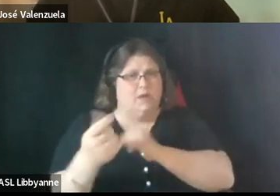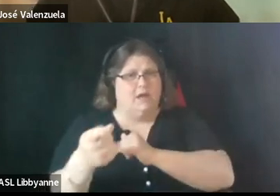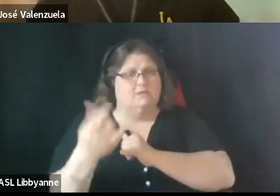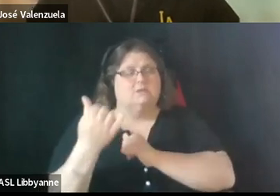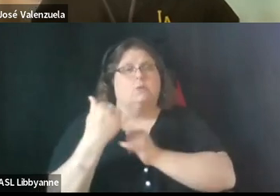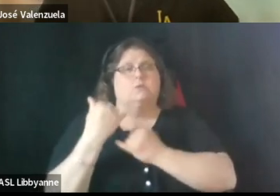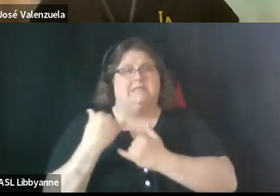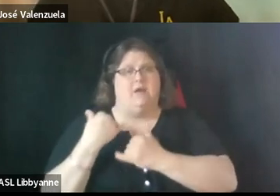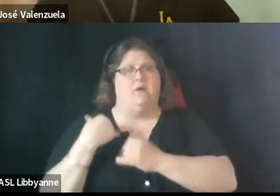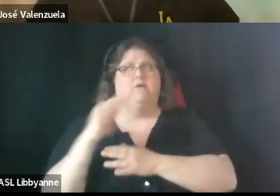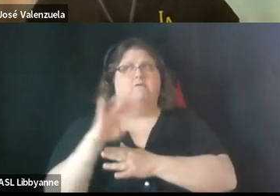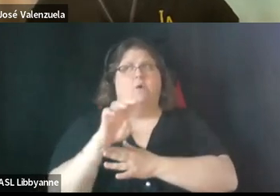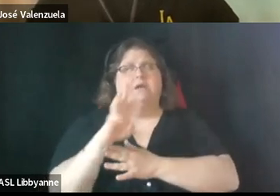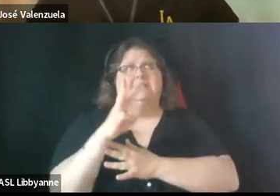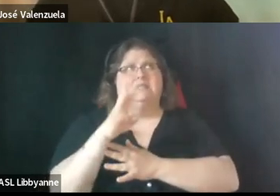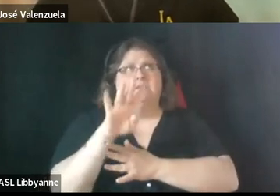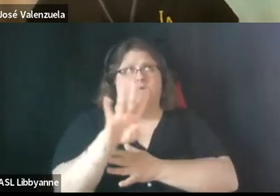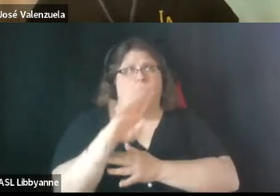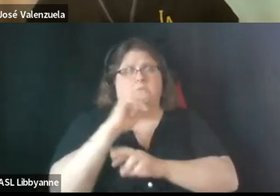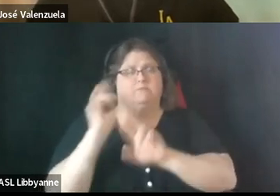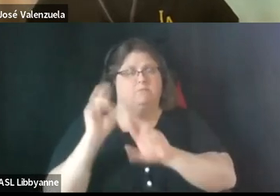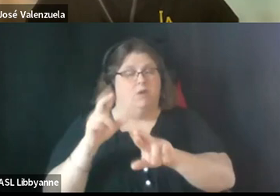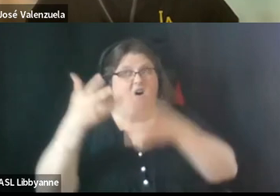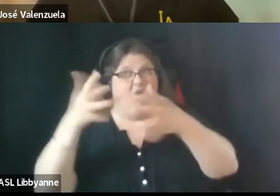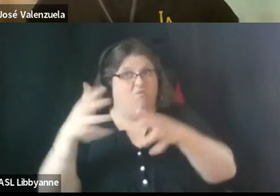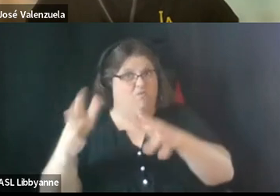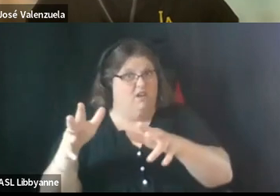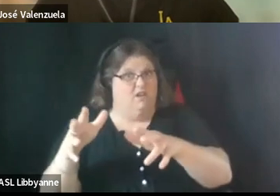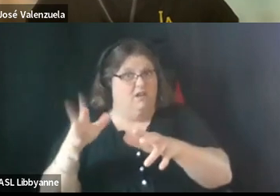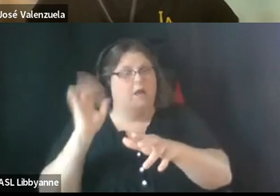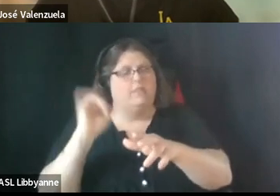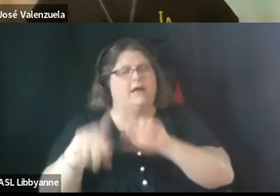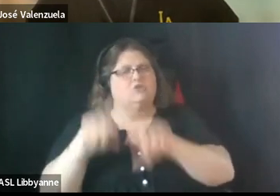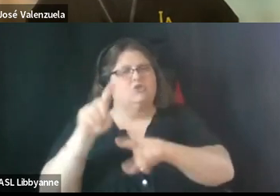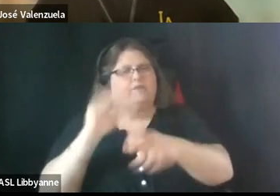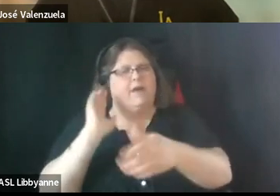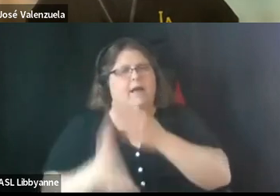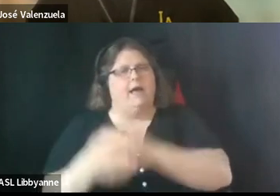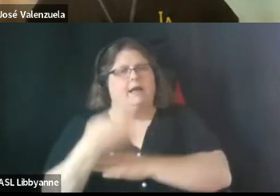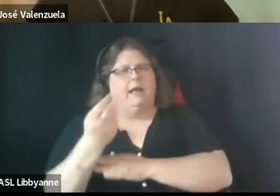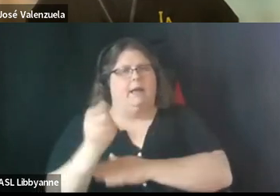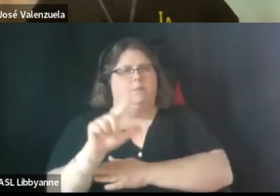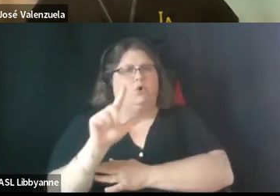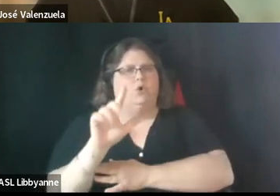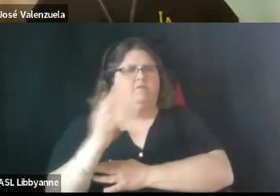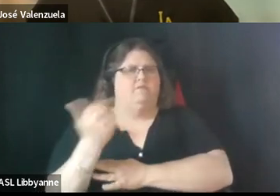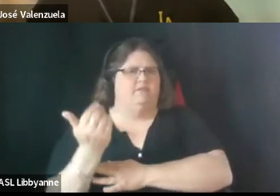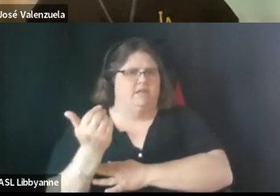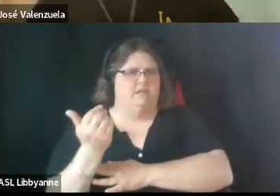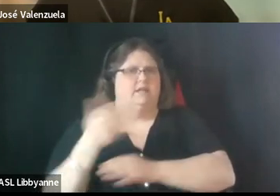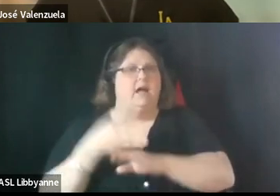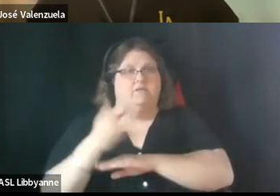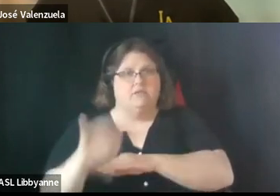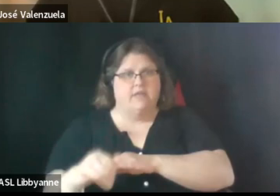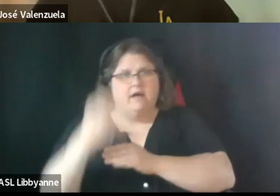464 responses and the survey will close on april 15 after which we'll process the information